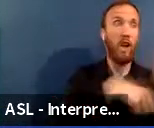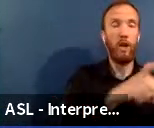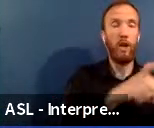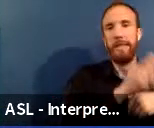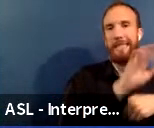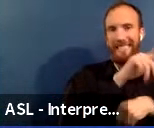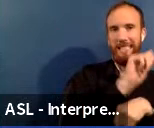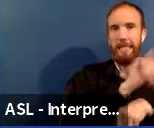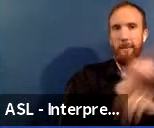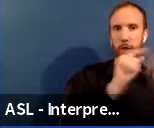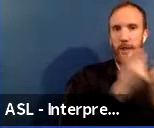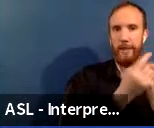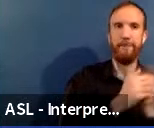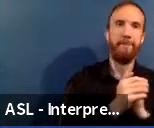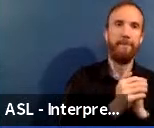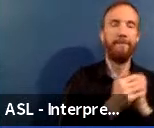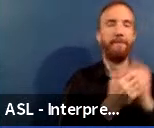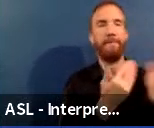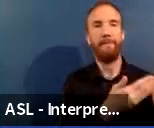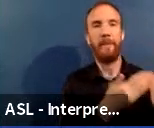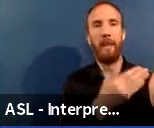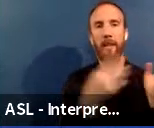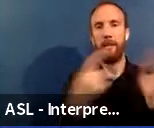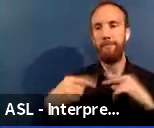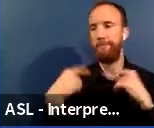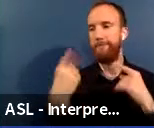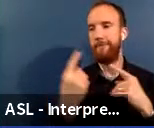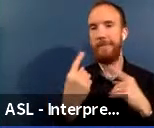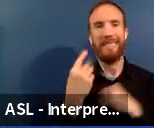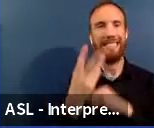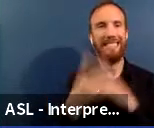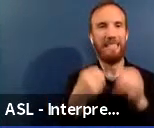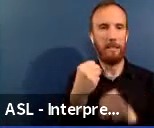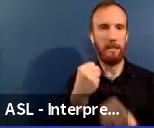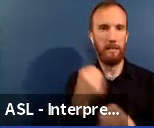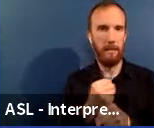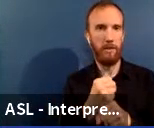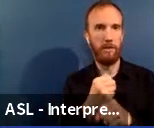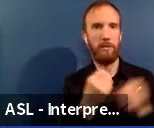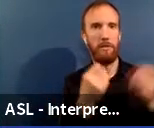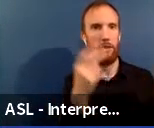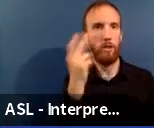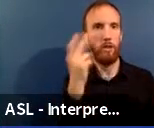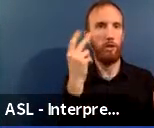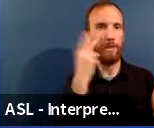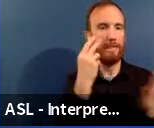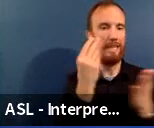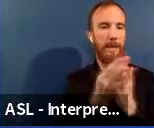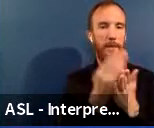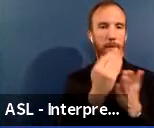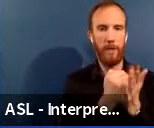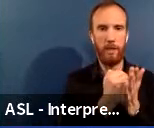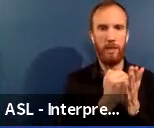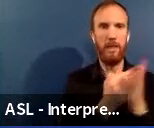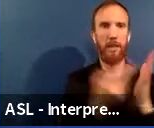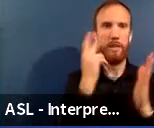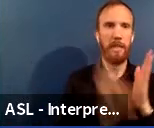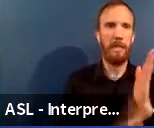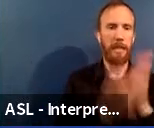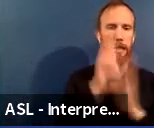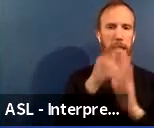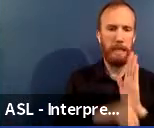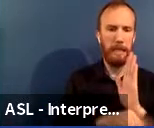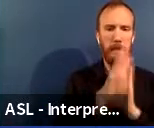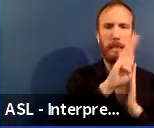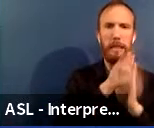Here's a look at the capital budget over the past six fiscal years, and you can see the ebbs and flows, which makes developing a long-term